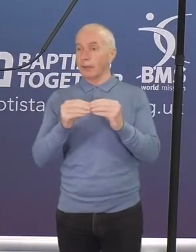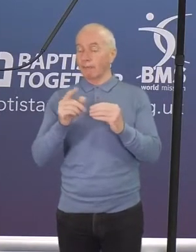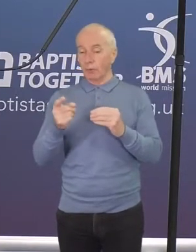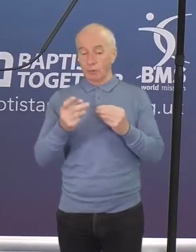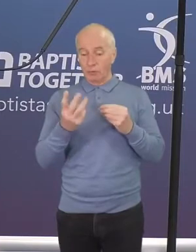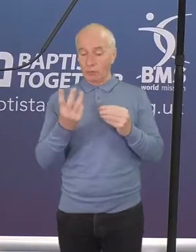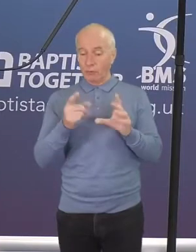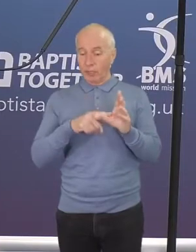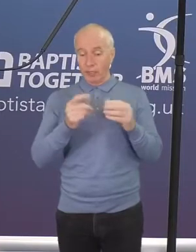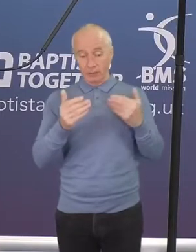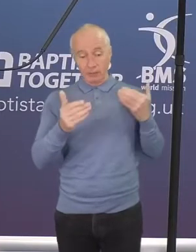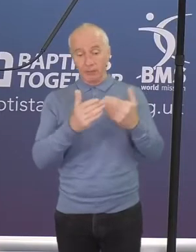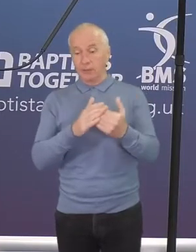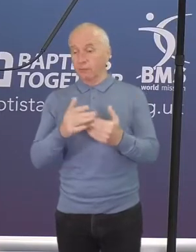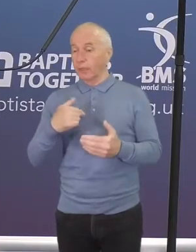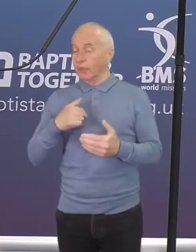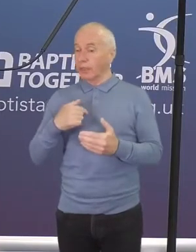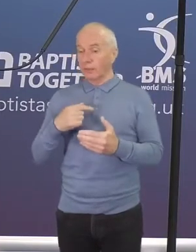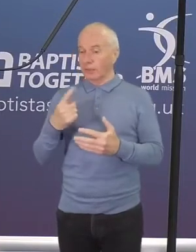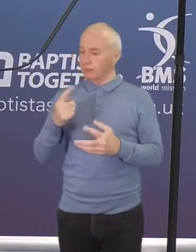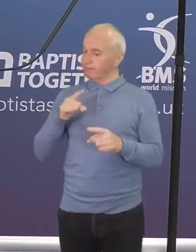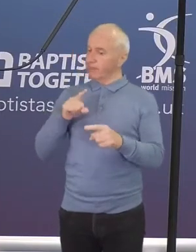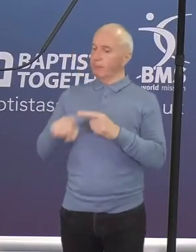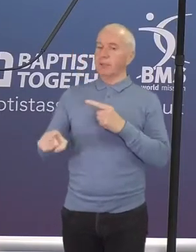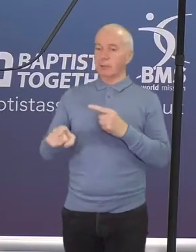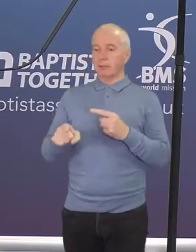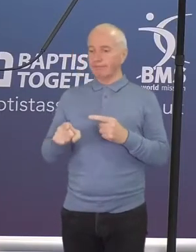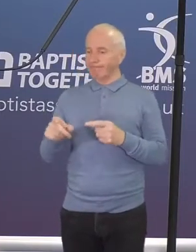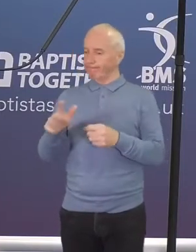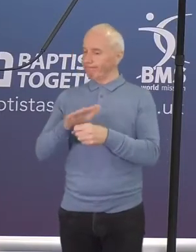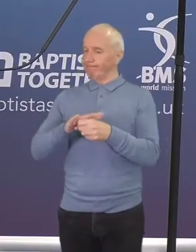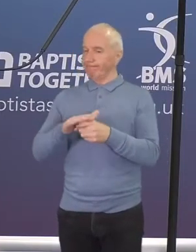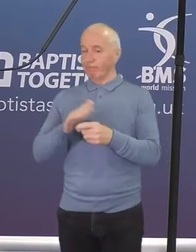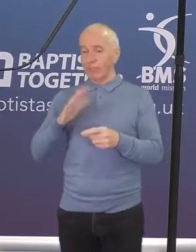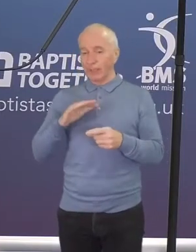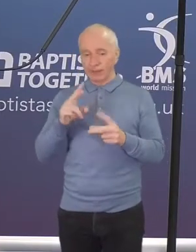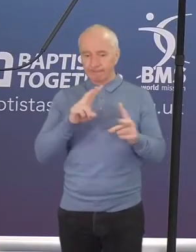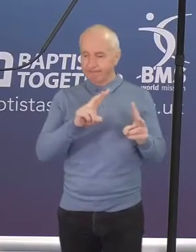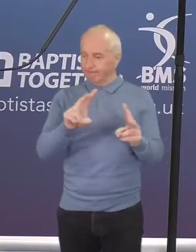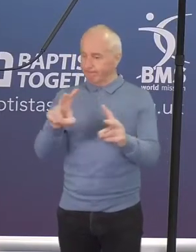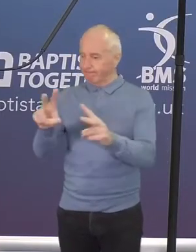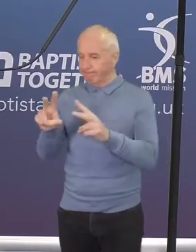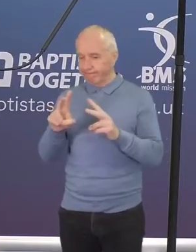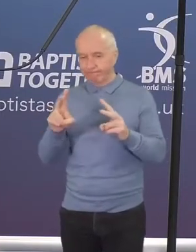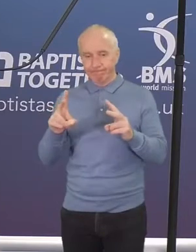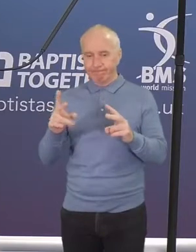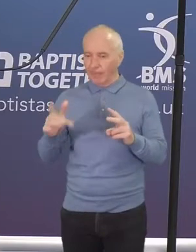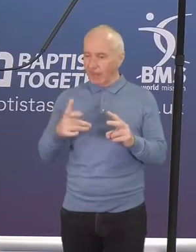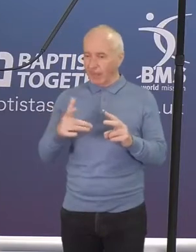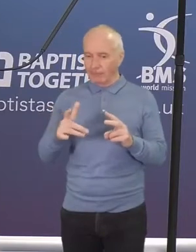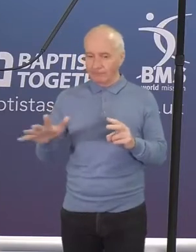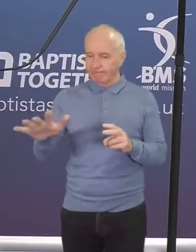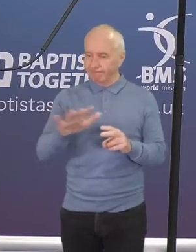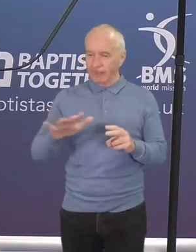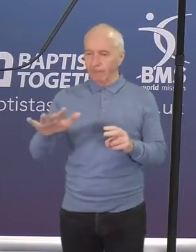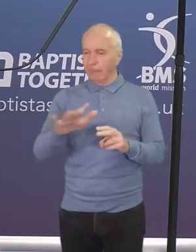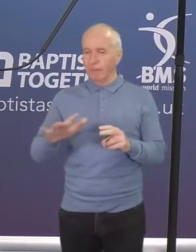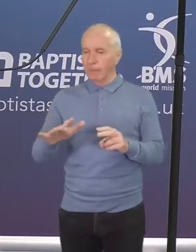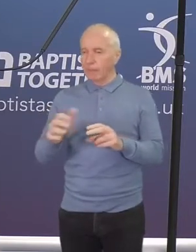I get a unique position, I think, to see the life across our family. And the annual report,